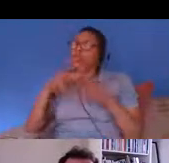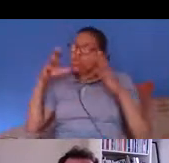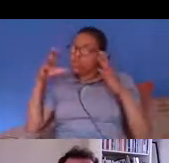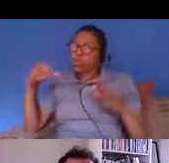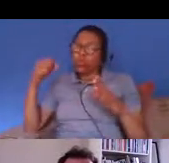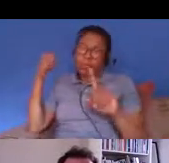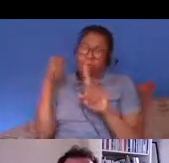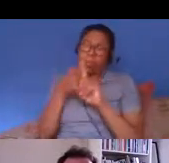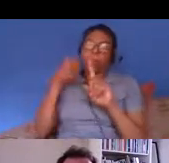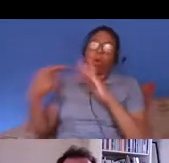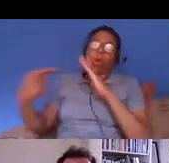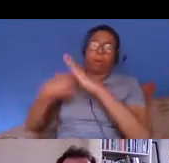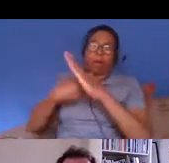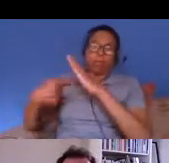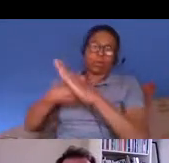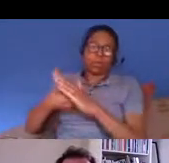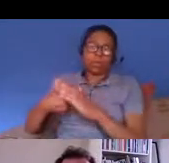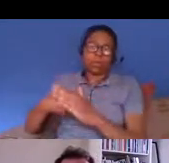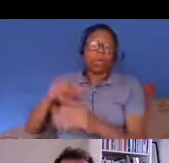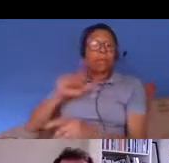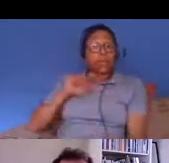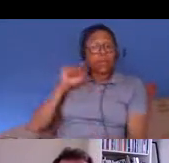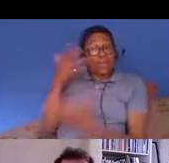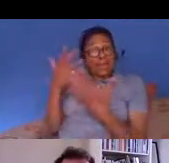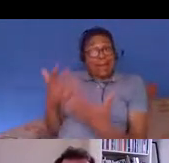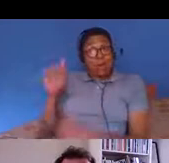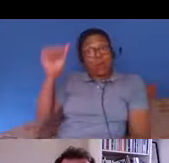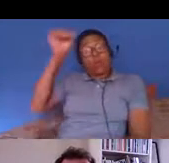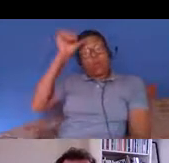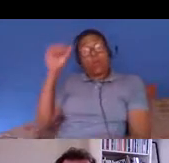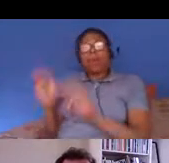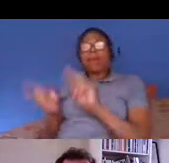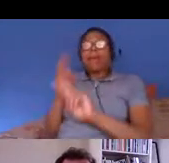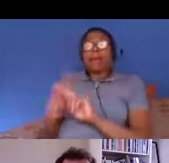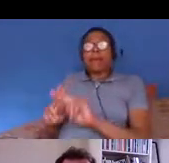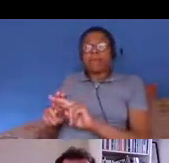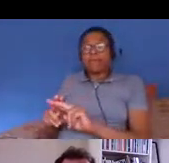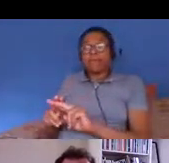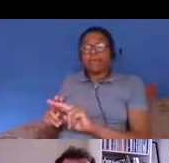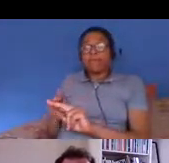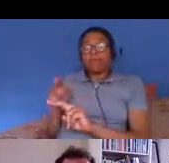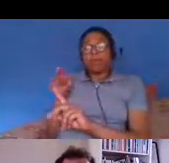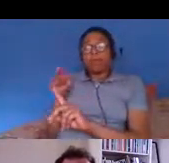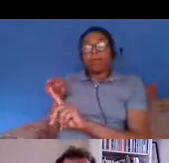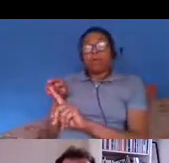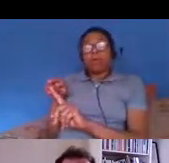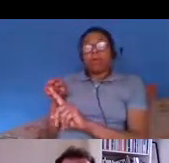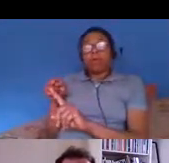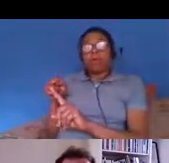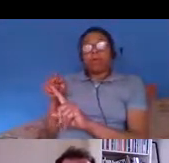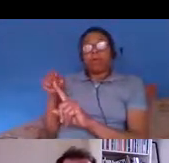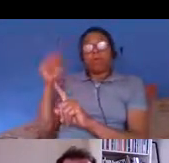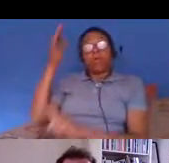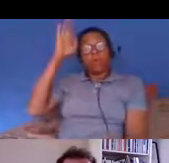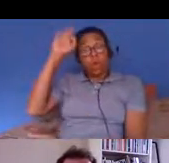because they know that if they get flagged up in one context and have contact with um public authorities